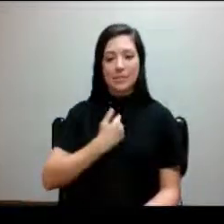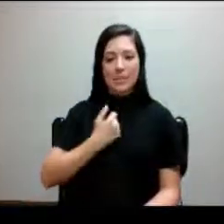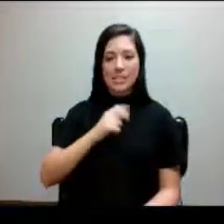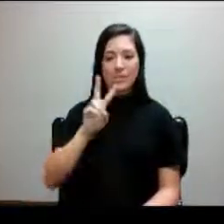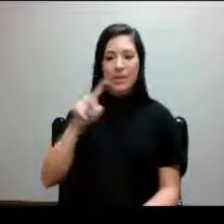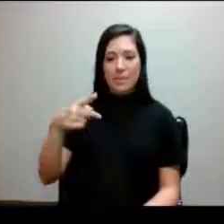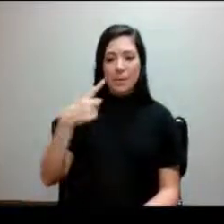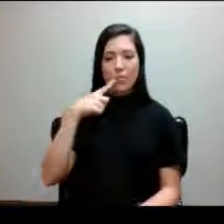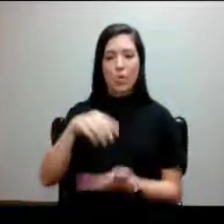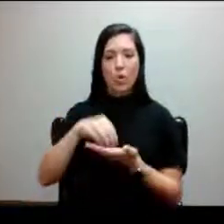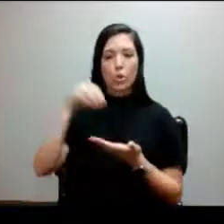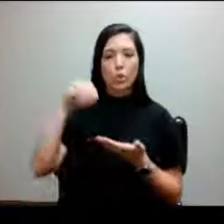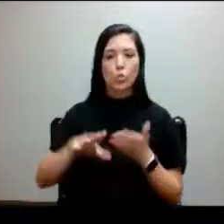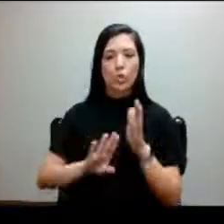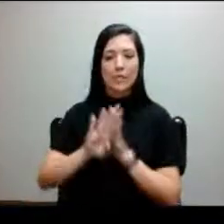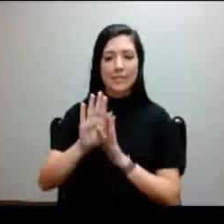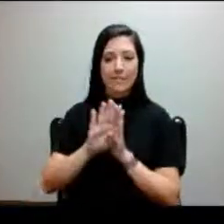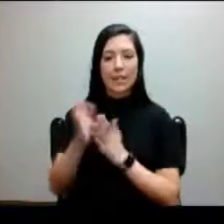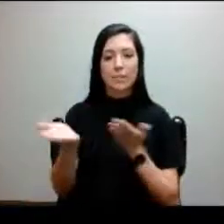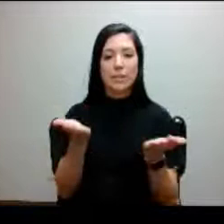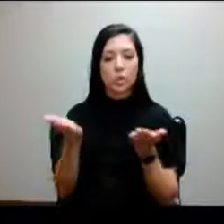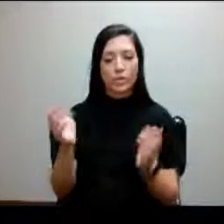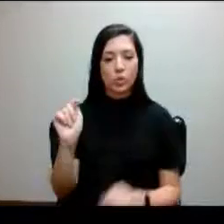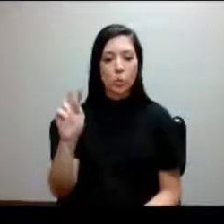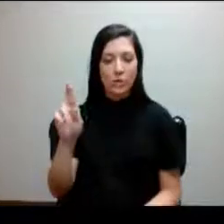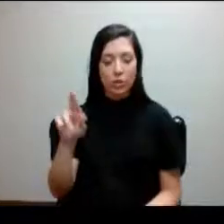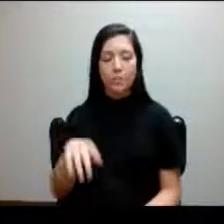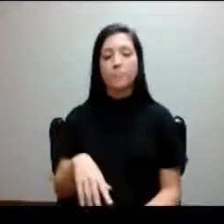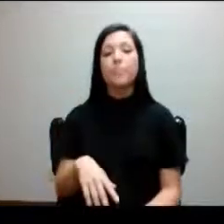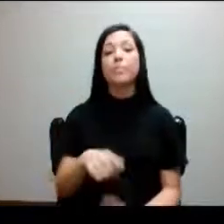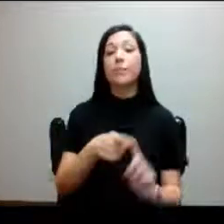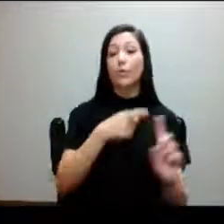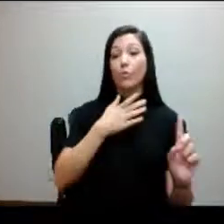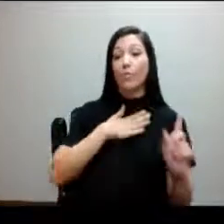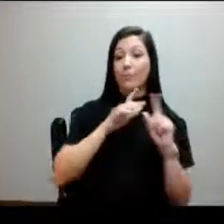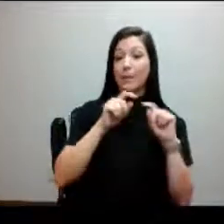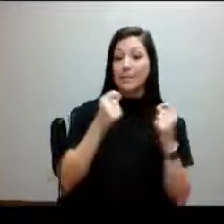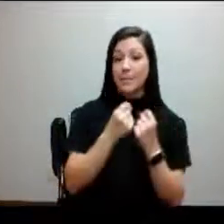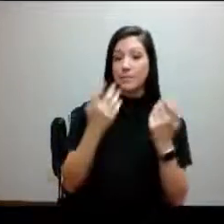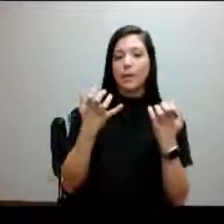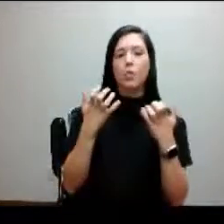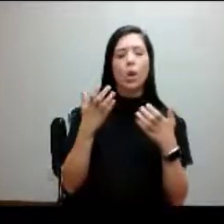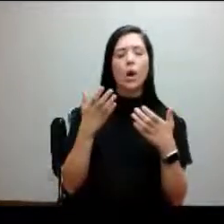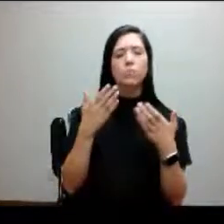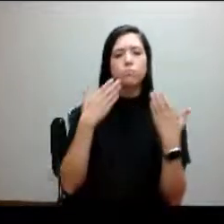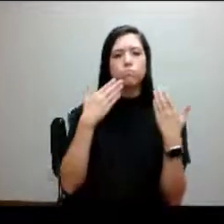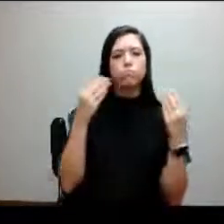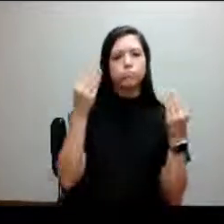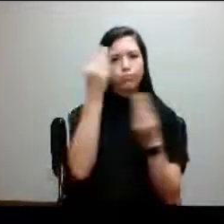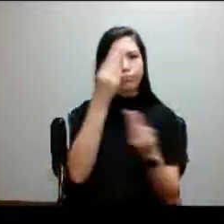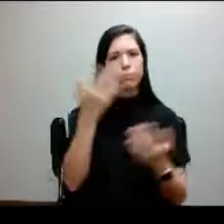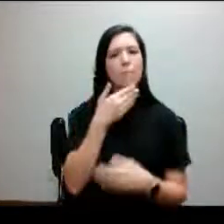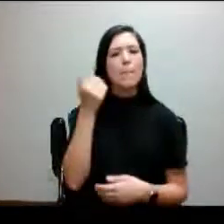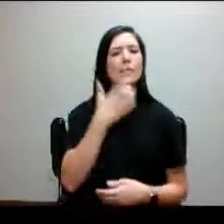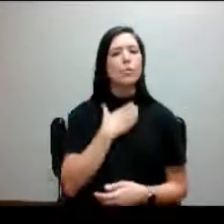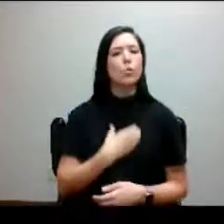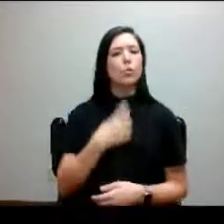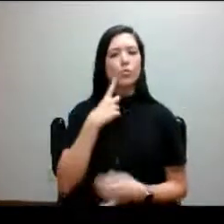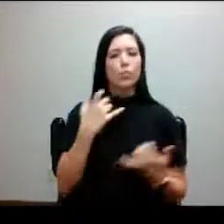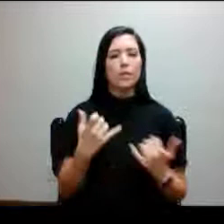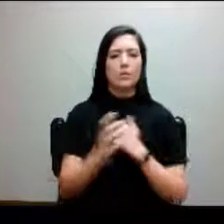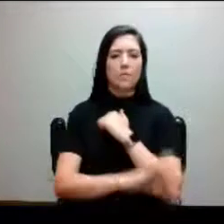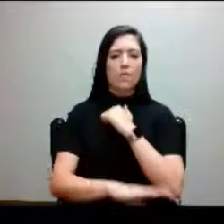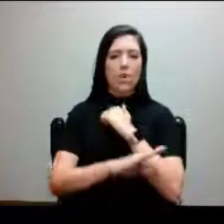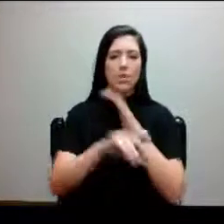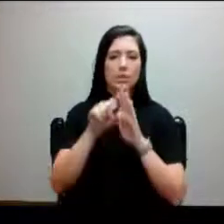Development Services here at Trinity River. On behalf of all my team, I want to share best wishes for a great fall semester. We all look